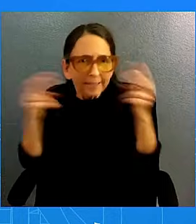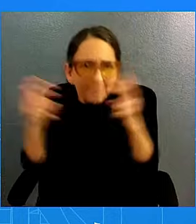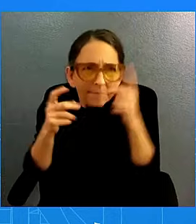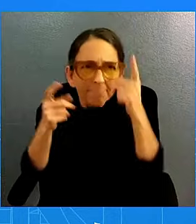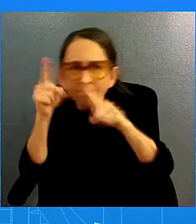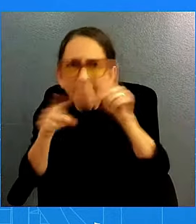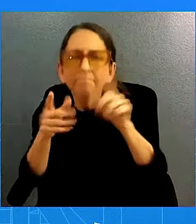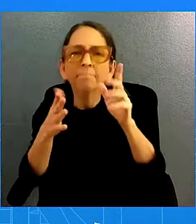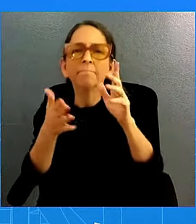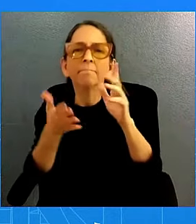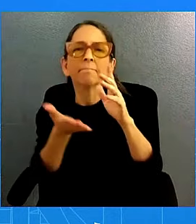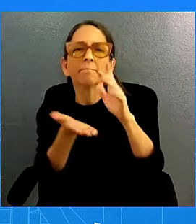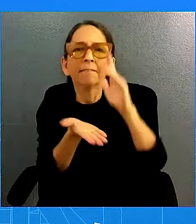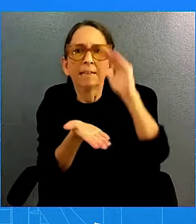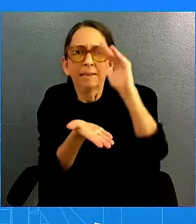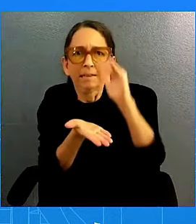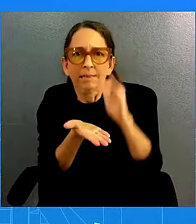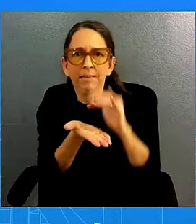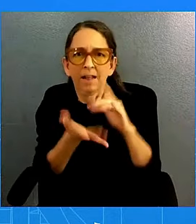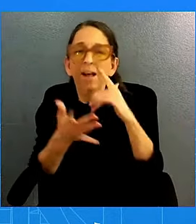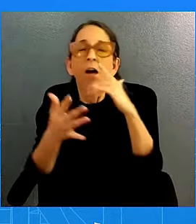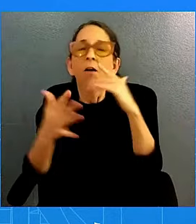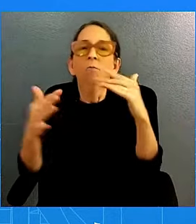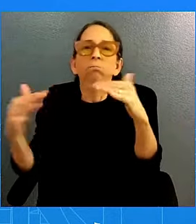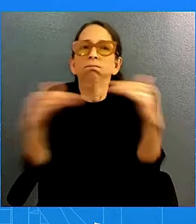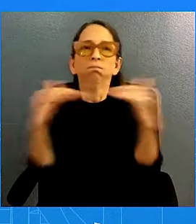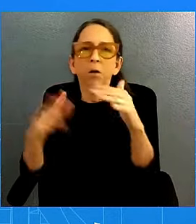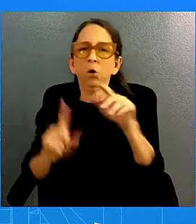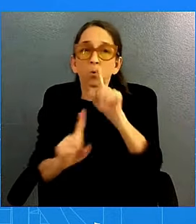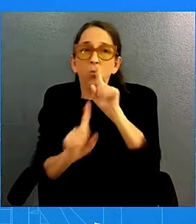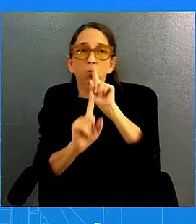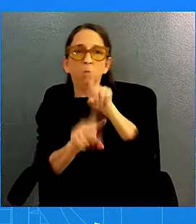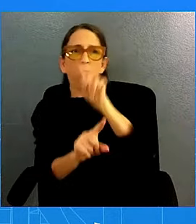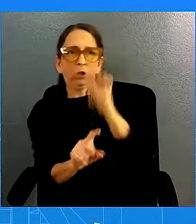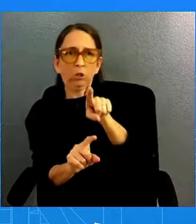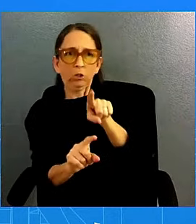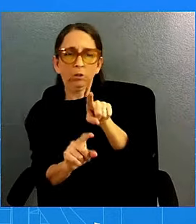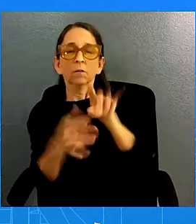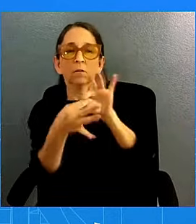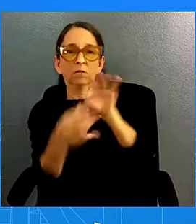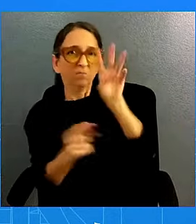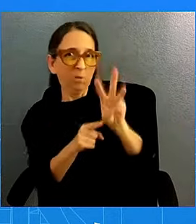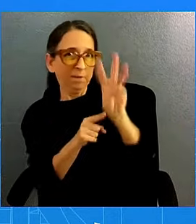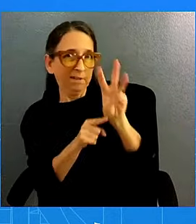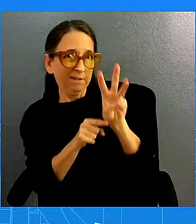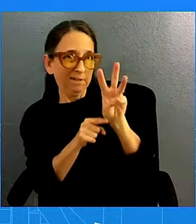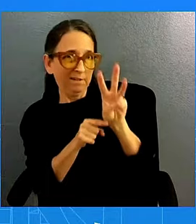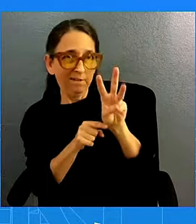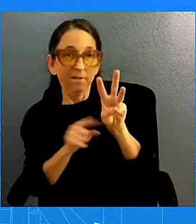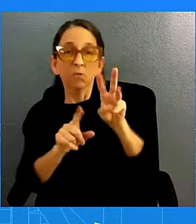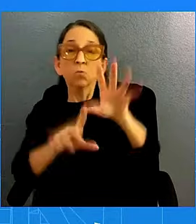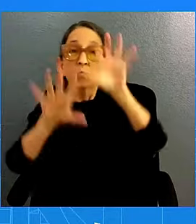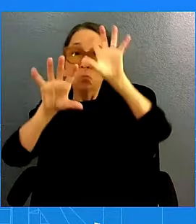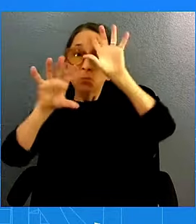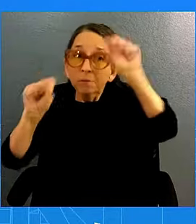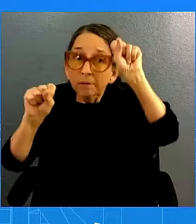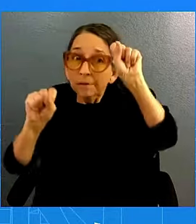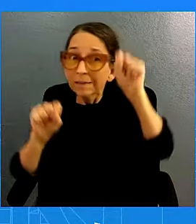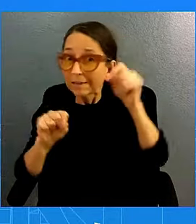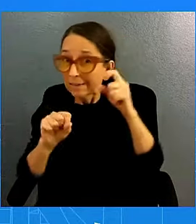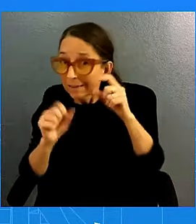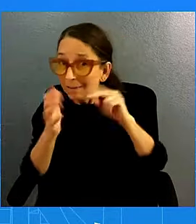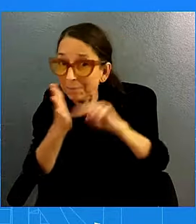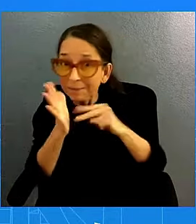-out conflict. One more just on Wilmington this weekend. Does the President intend to press Prime Minister Modi on